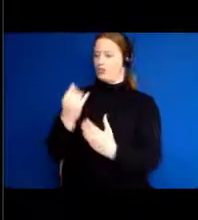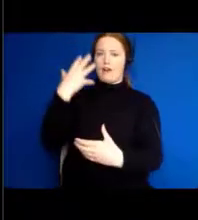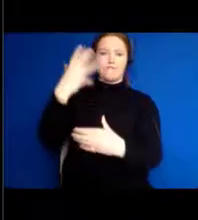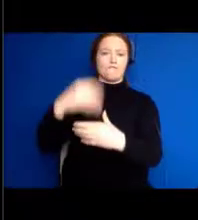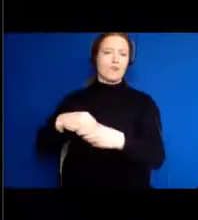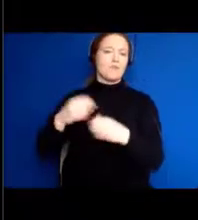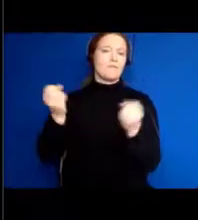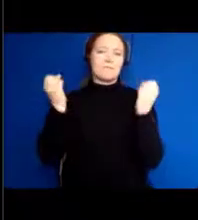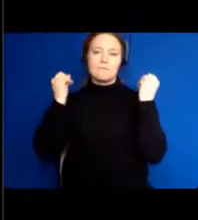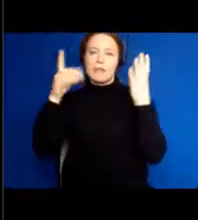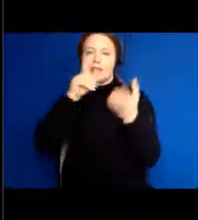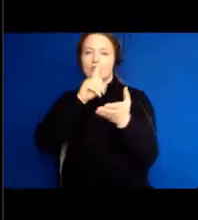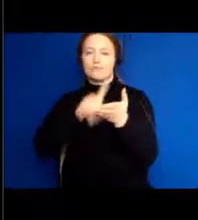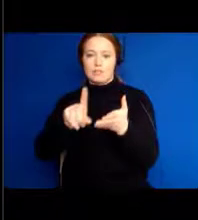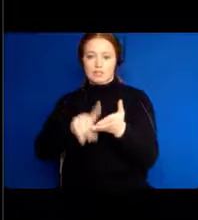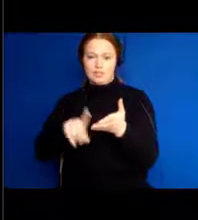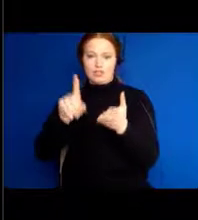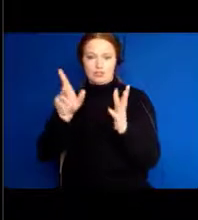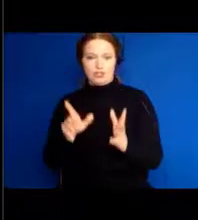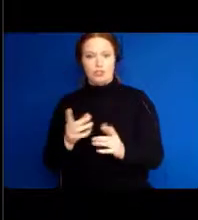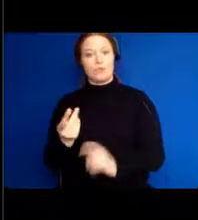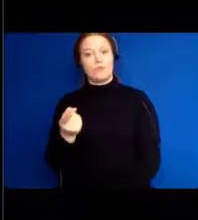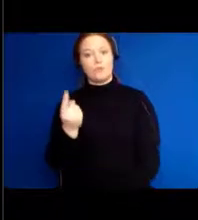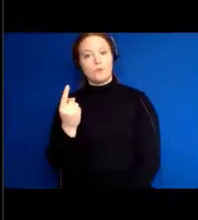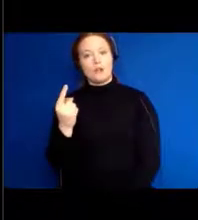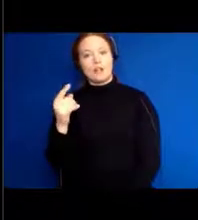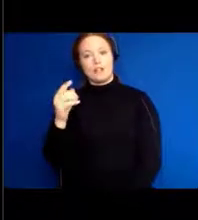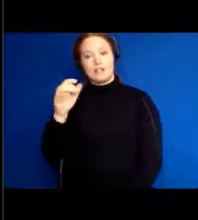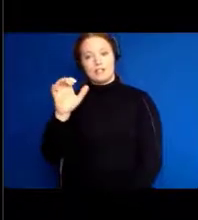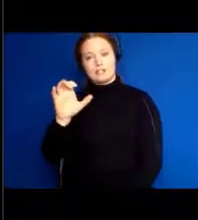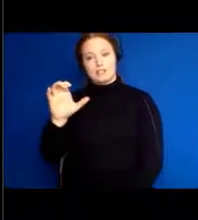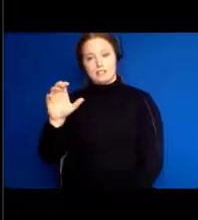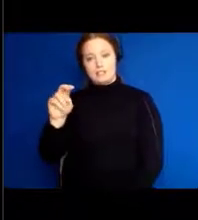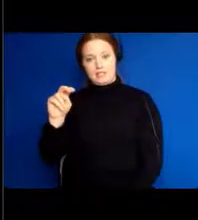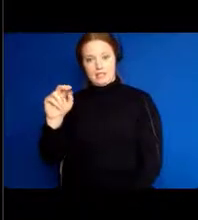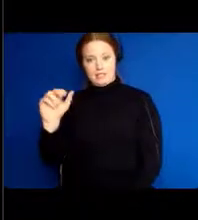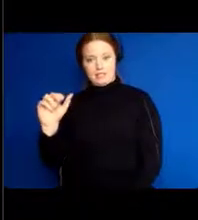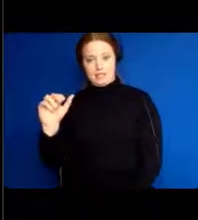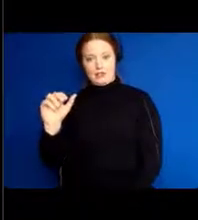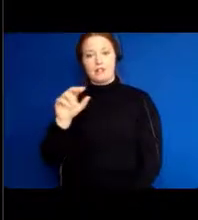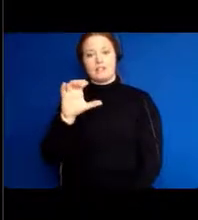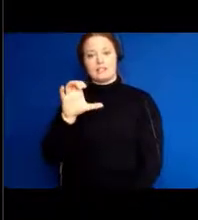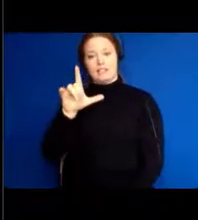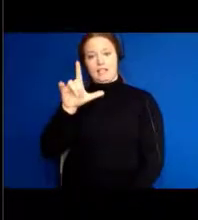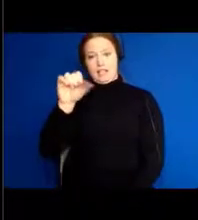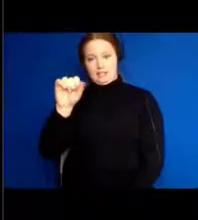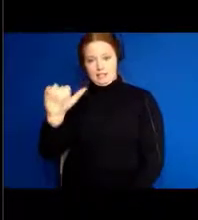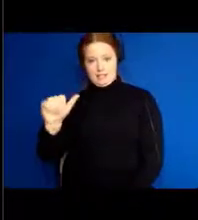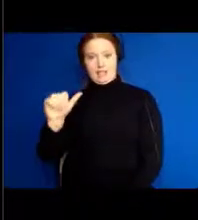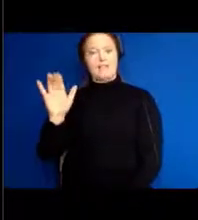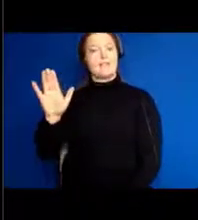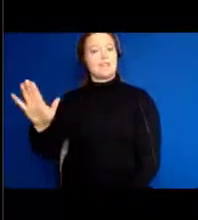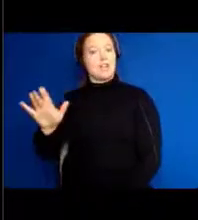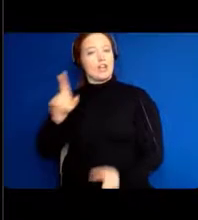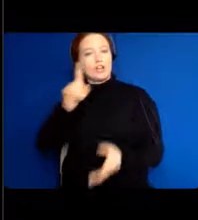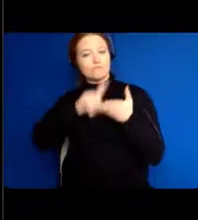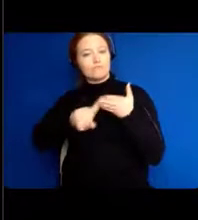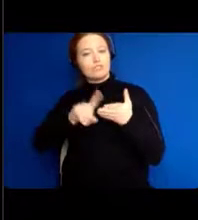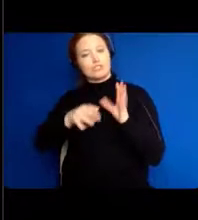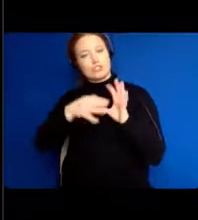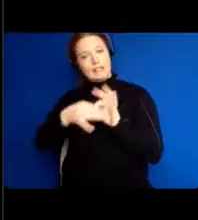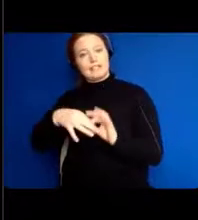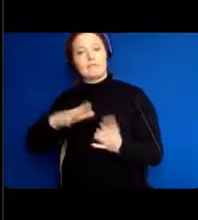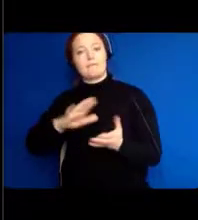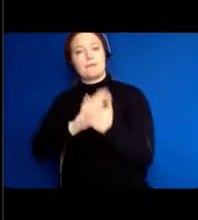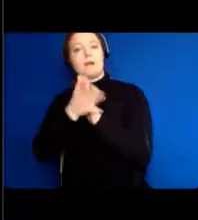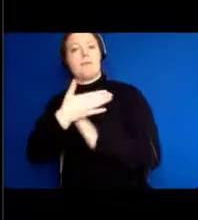CLSA, the Canadian Longitudinal Study on Aging, which I'm going to tell you about. And the companion